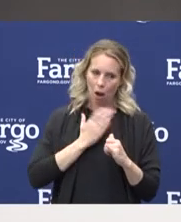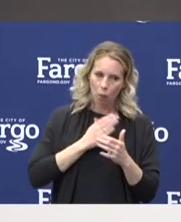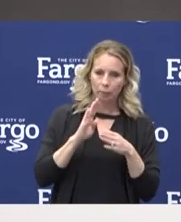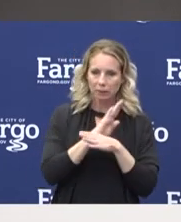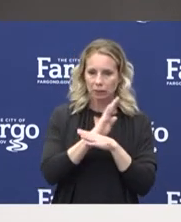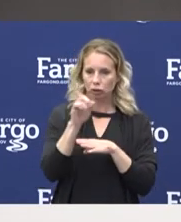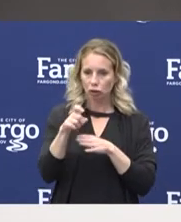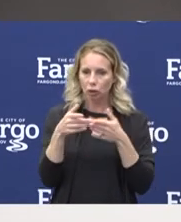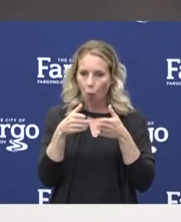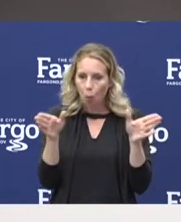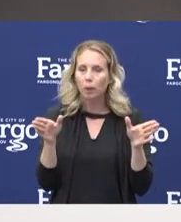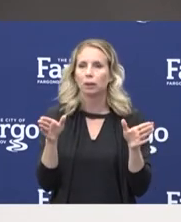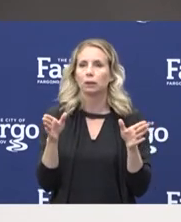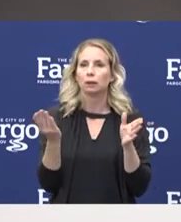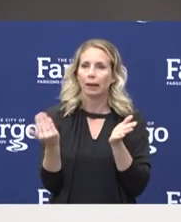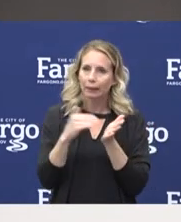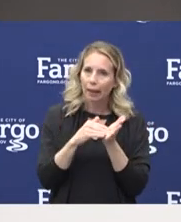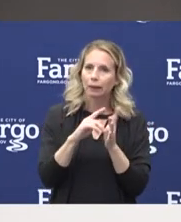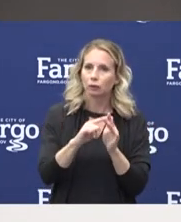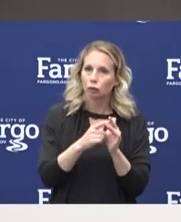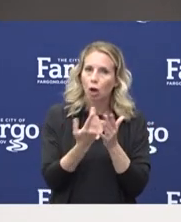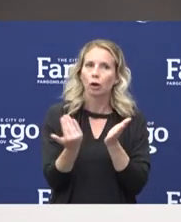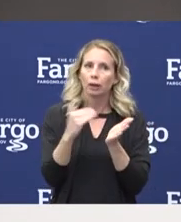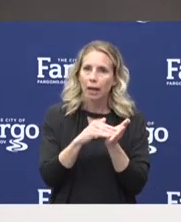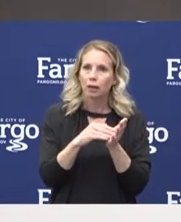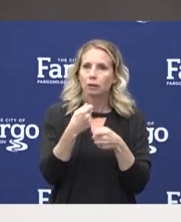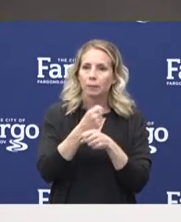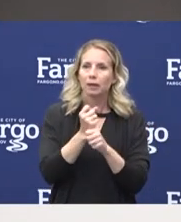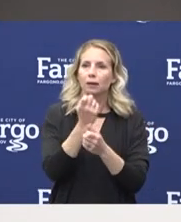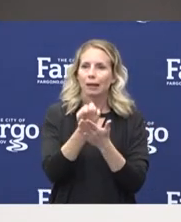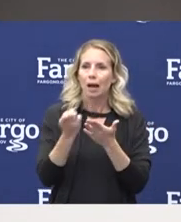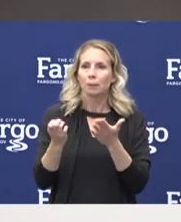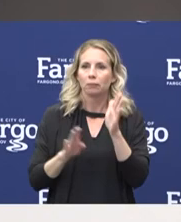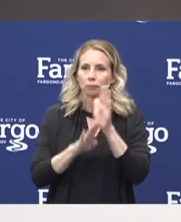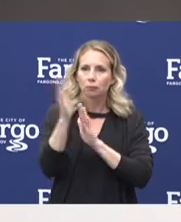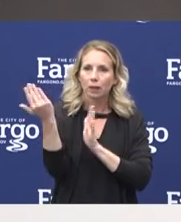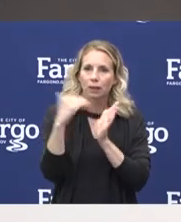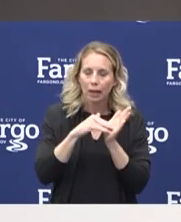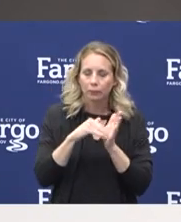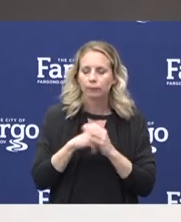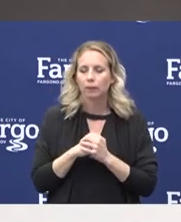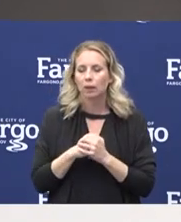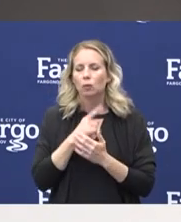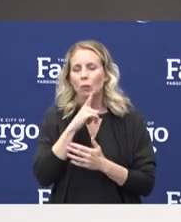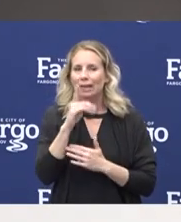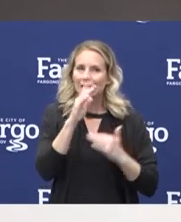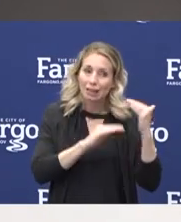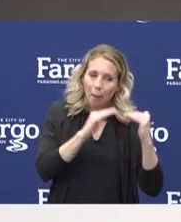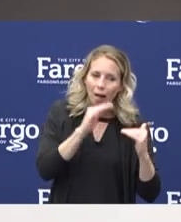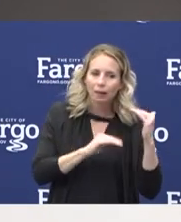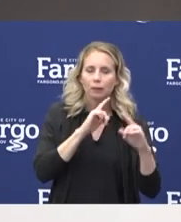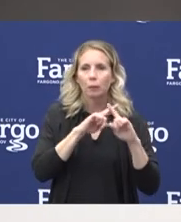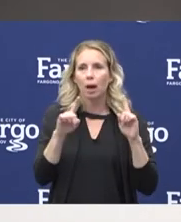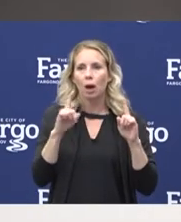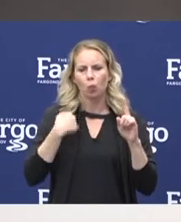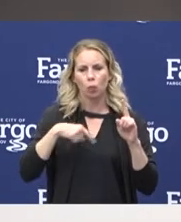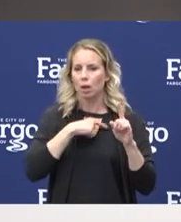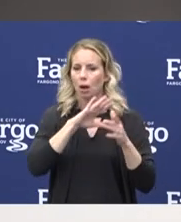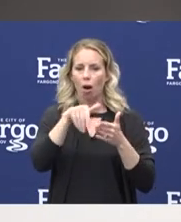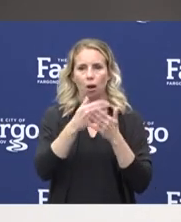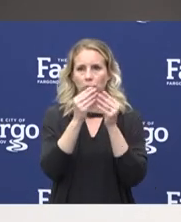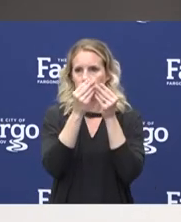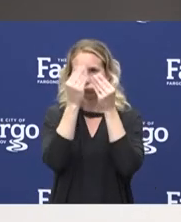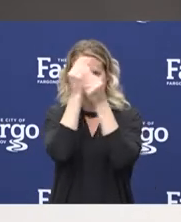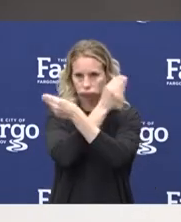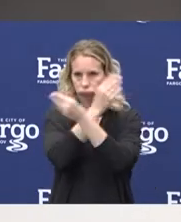up. Restart needs to be done to get the economy going as well. So it's a balance, but it'll all be transparent. The public will see the